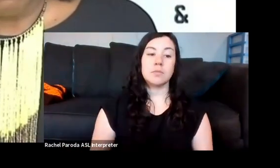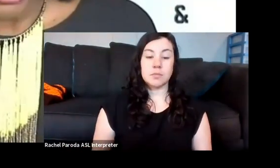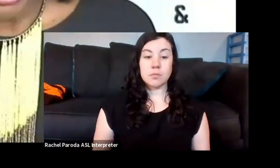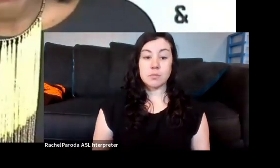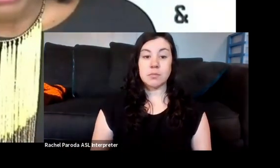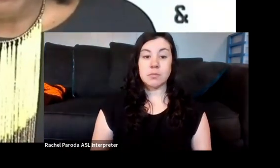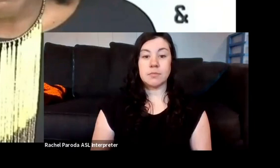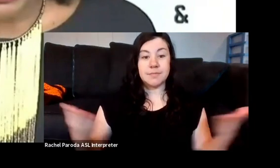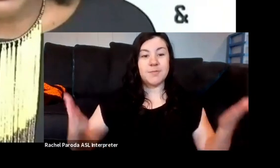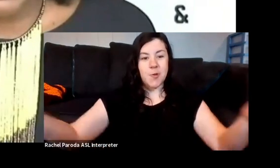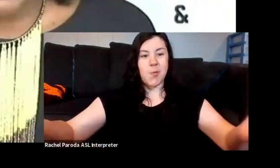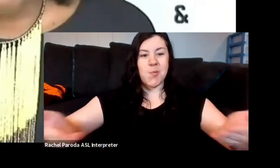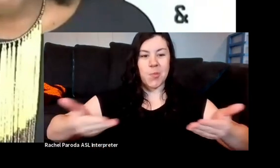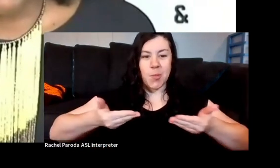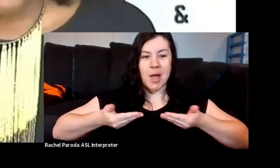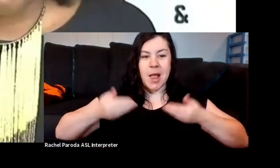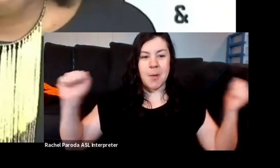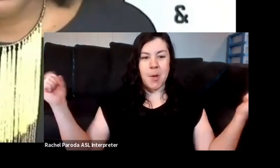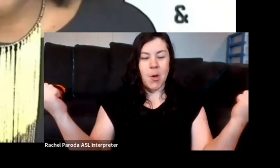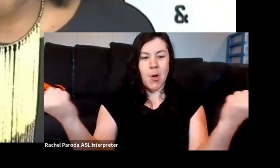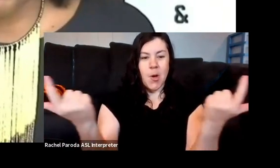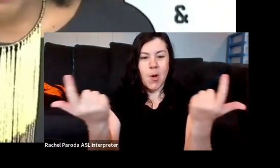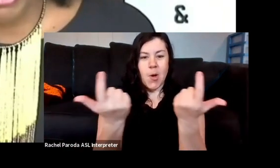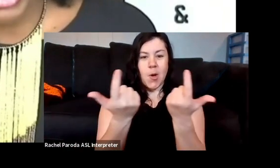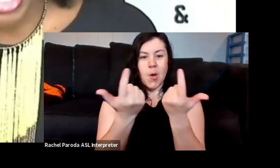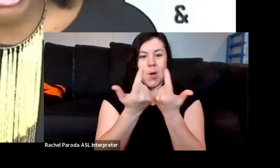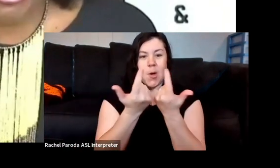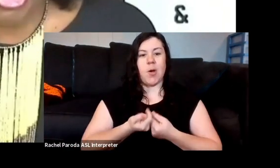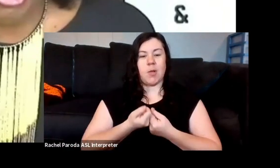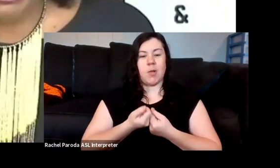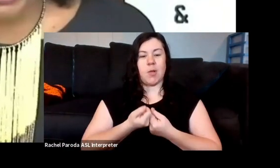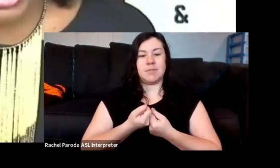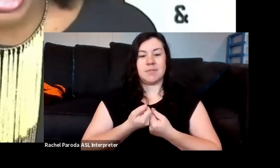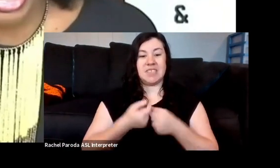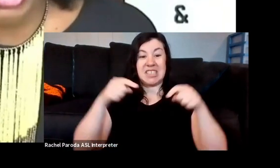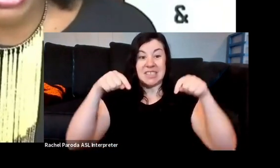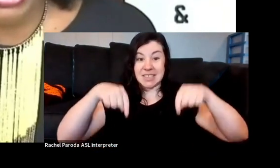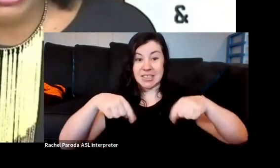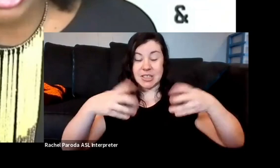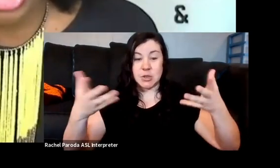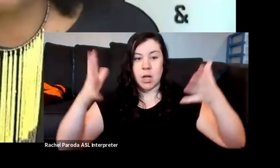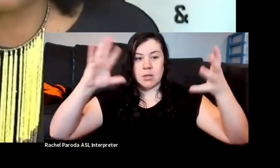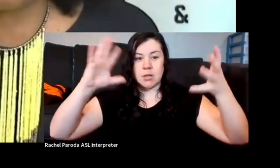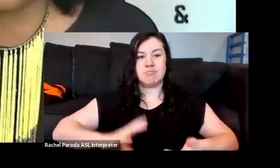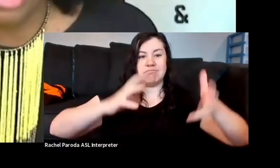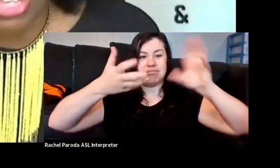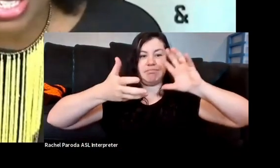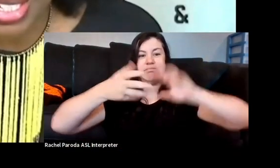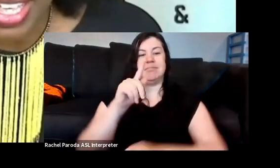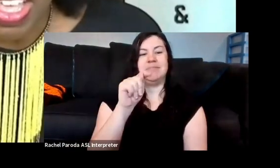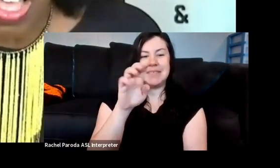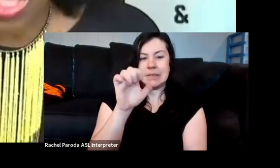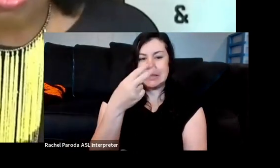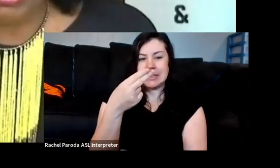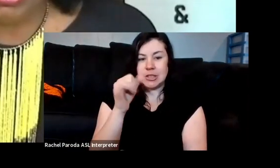And welcome, everybody, to this rupture. This is a rupture from the status quo, as I was telling you. And this teach-in is really for all of